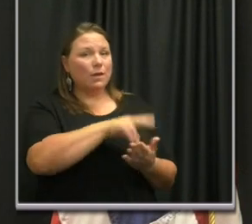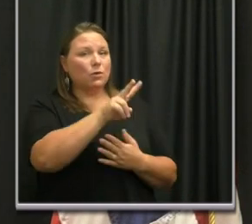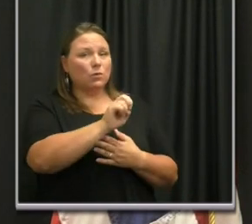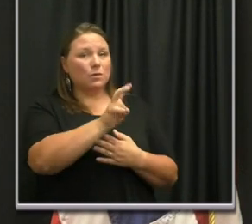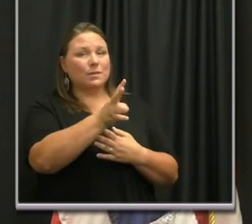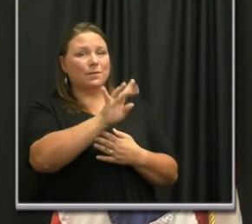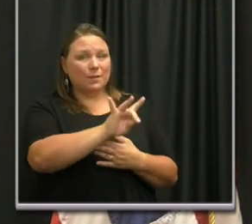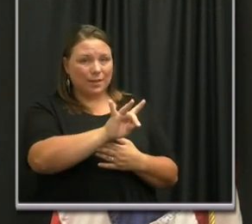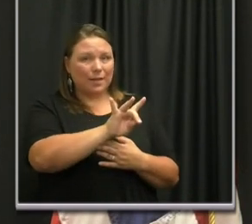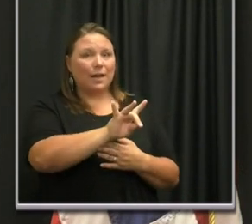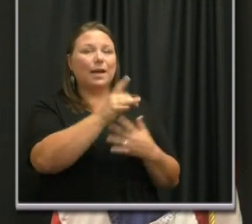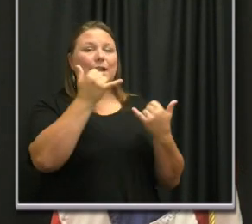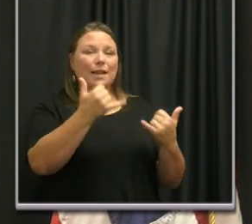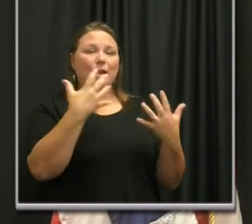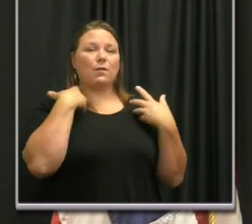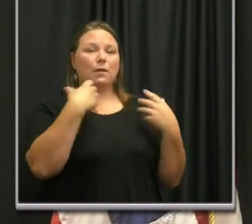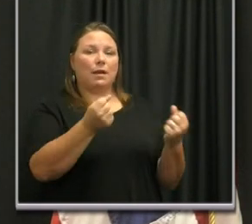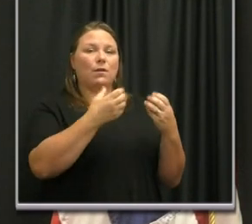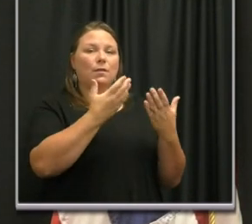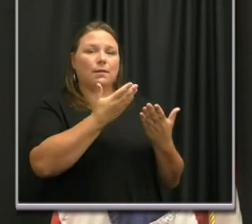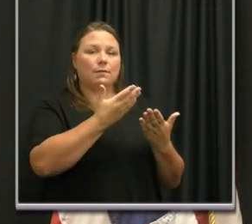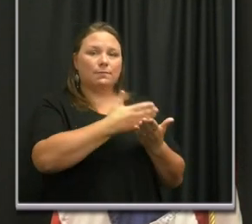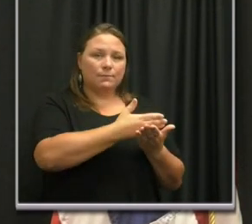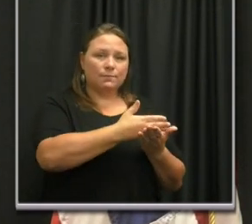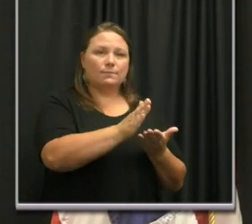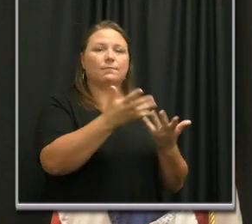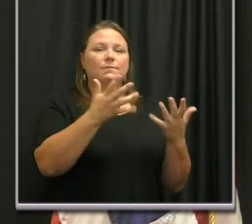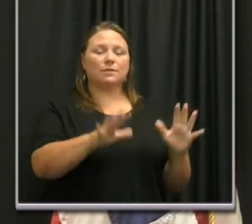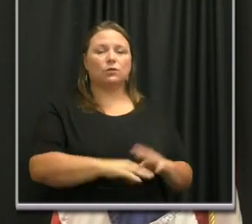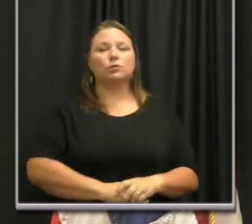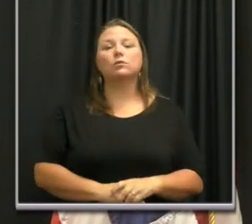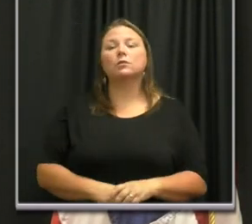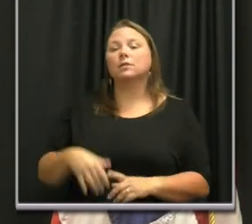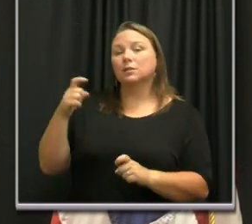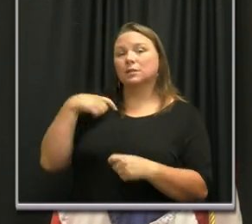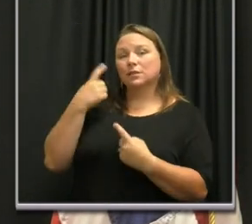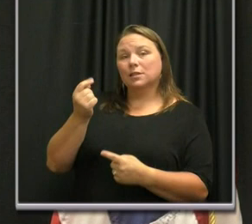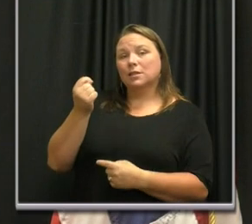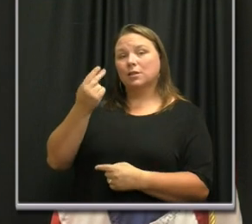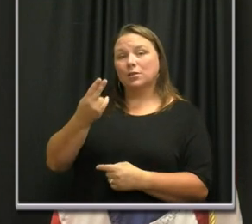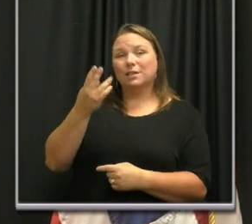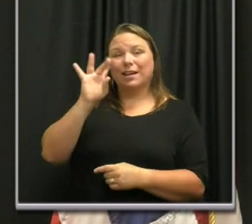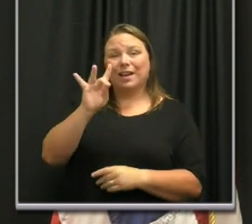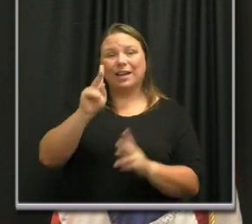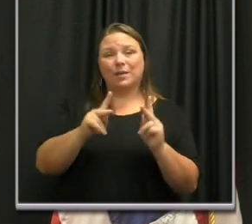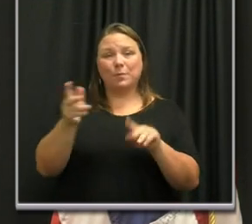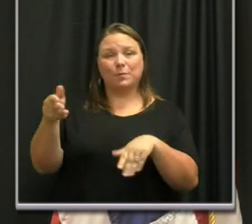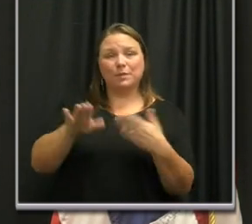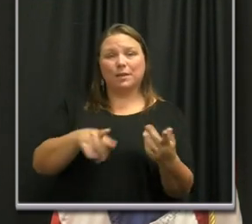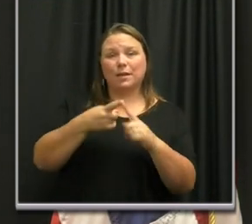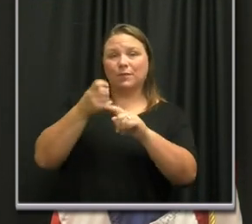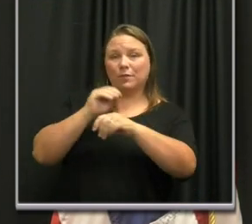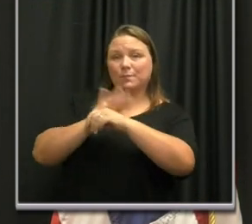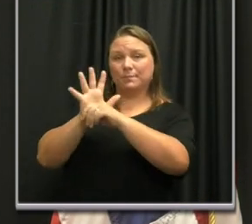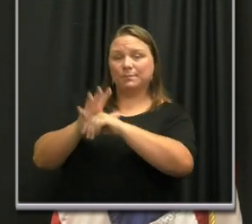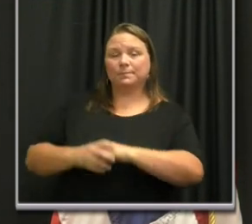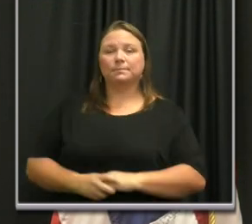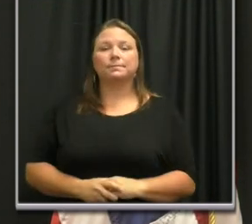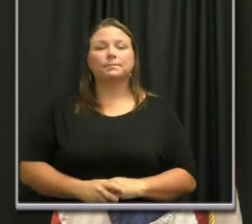confirmed cases have now recovered. Since Thursday, eight Nashvilleians have died of COVID-19.